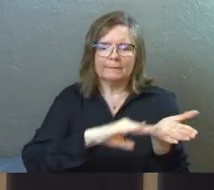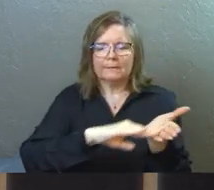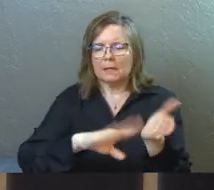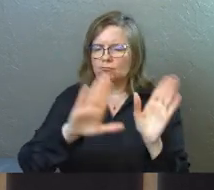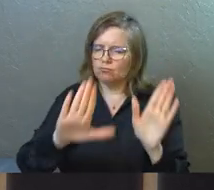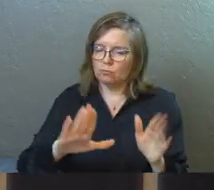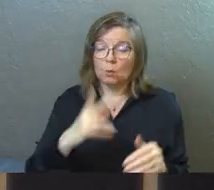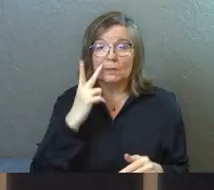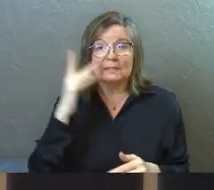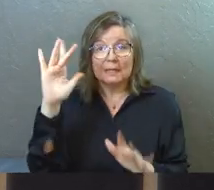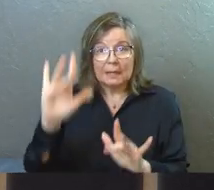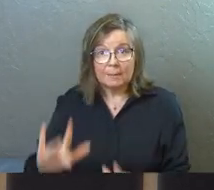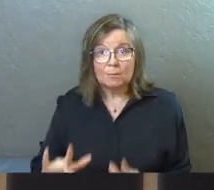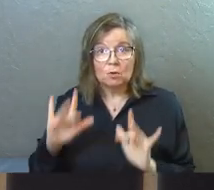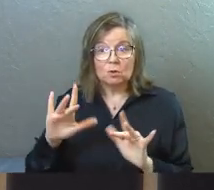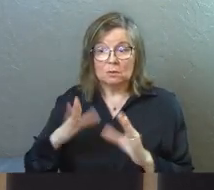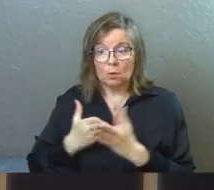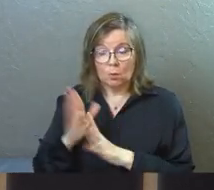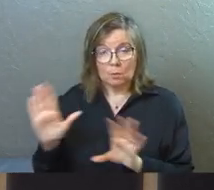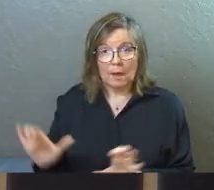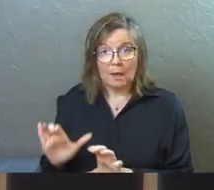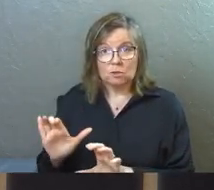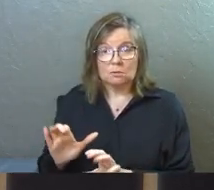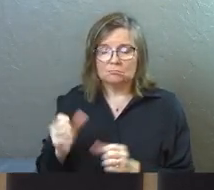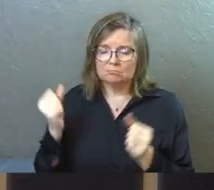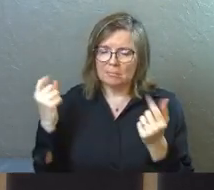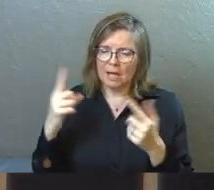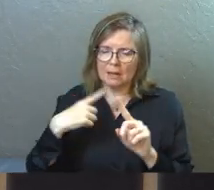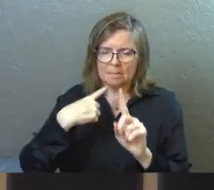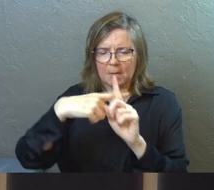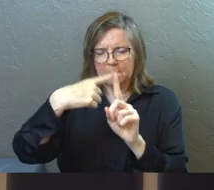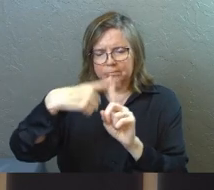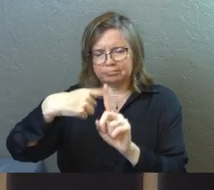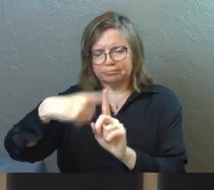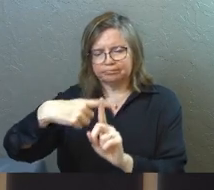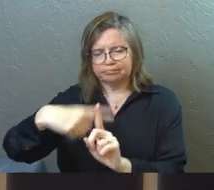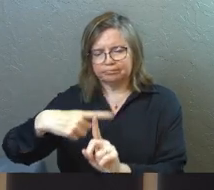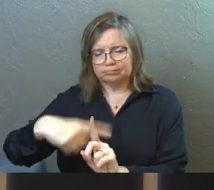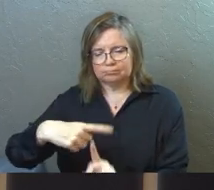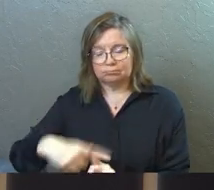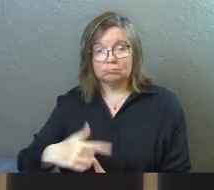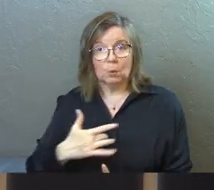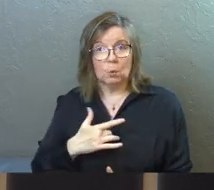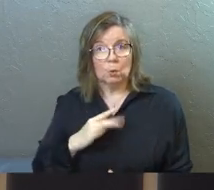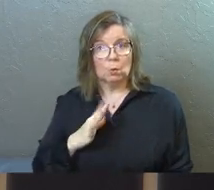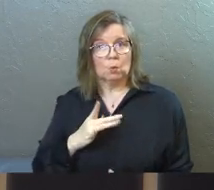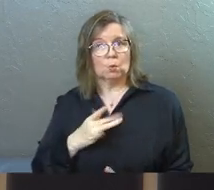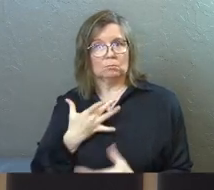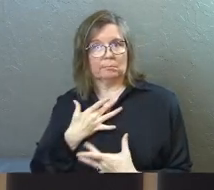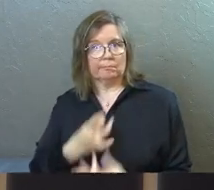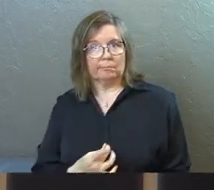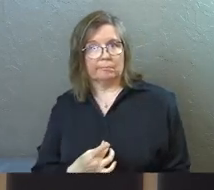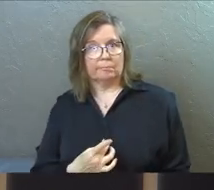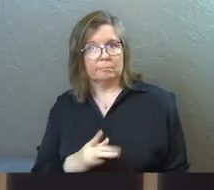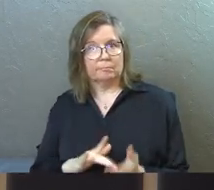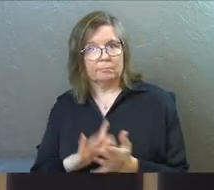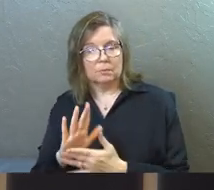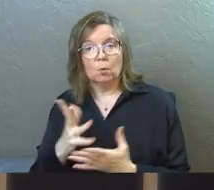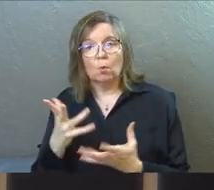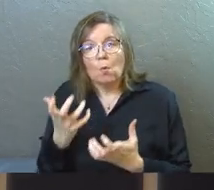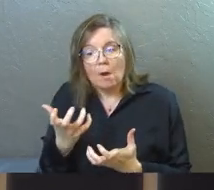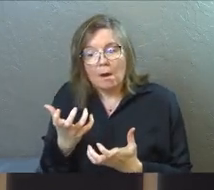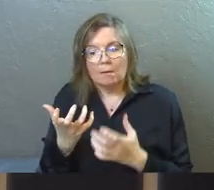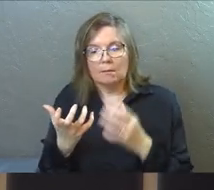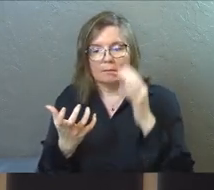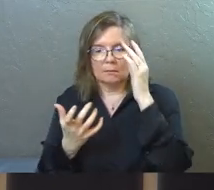We see mercy in his actions. There's so much about Christ that we find attractive and good. And so